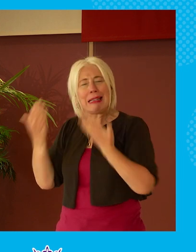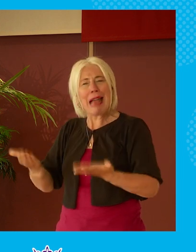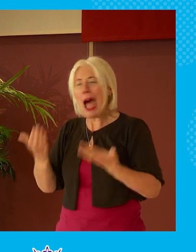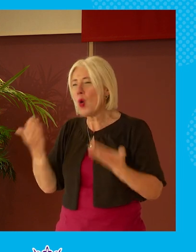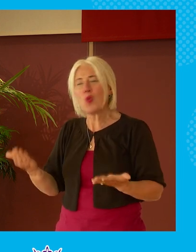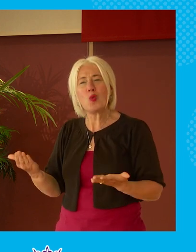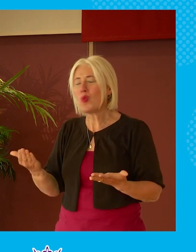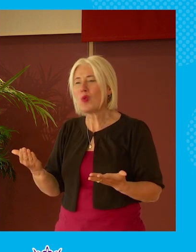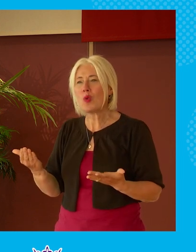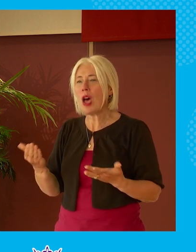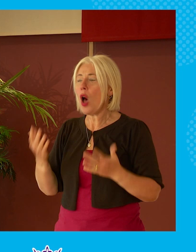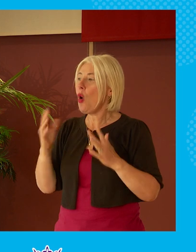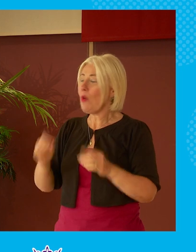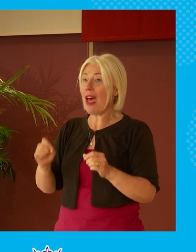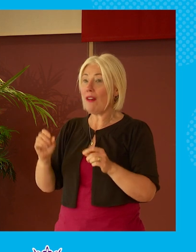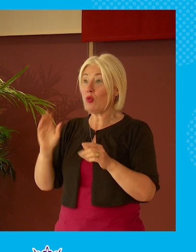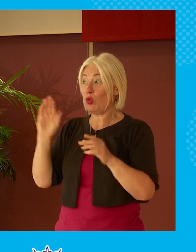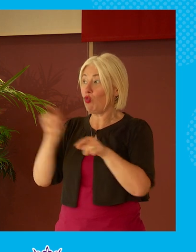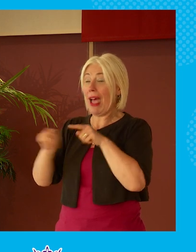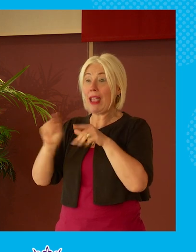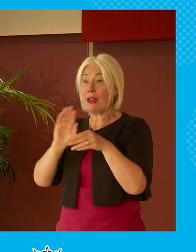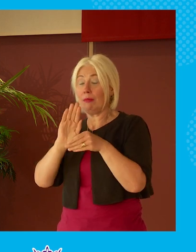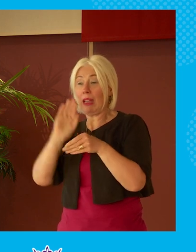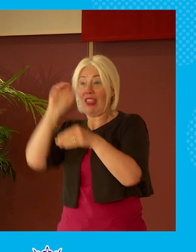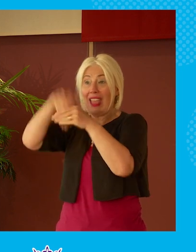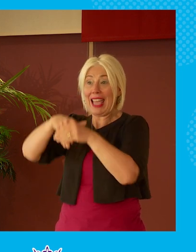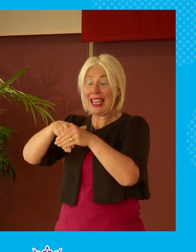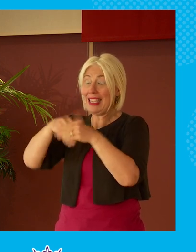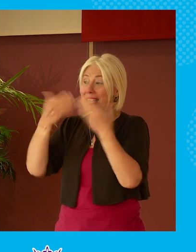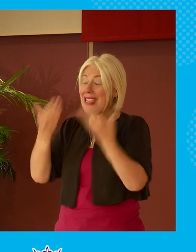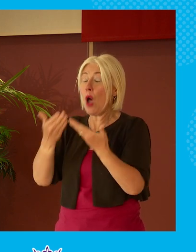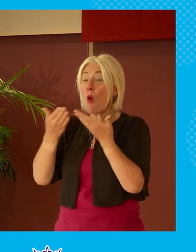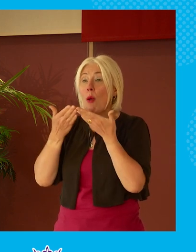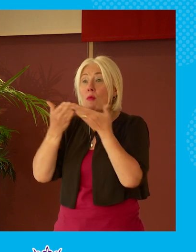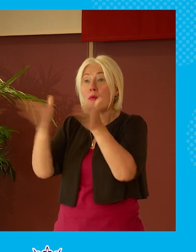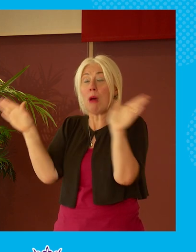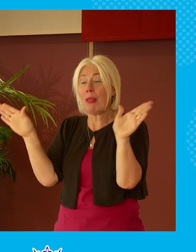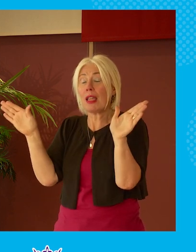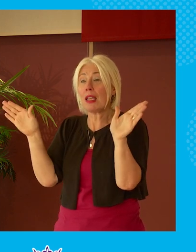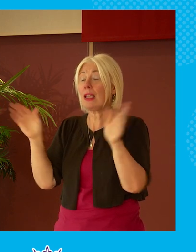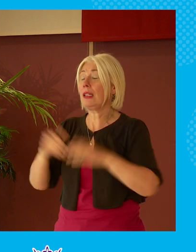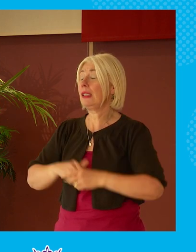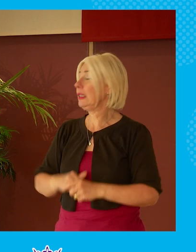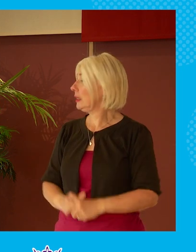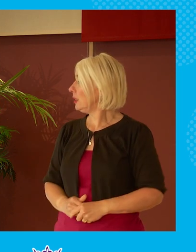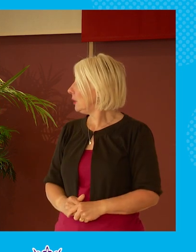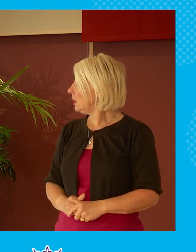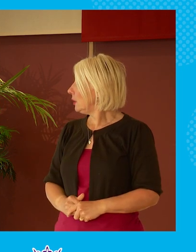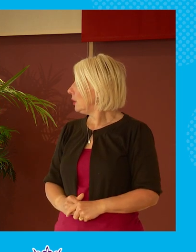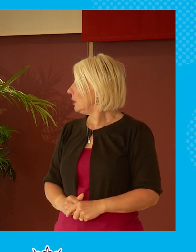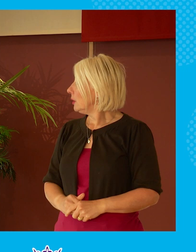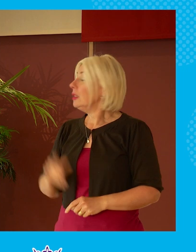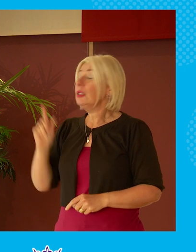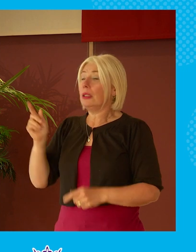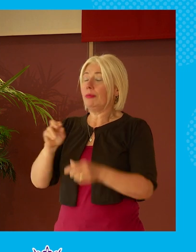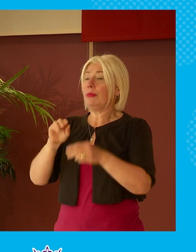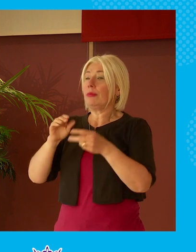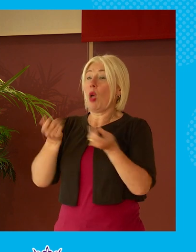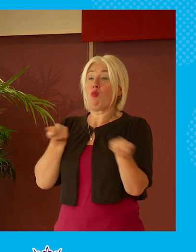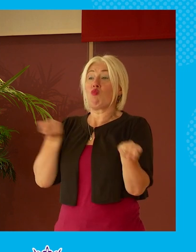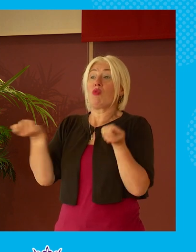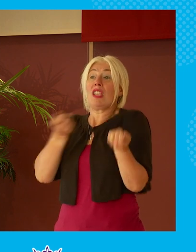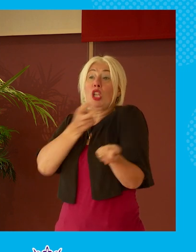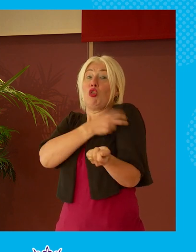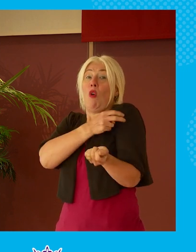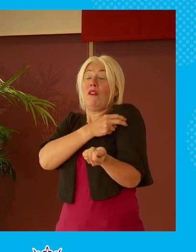but they don't we need to build them into more parts of of public life where we can i mean that that sort of presiding officer function